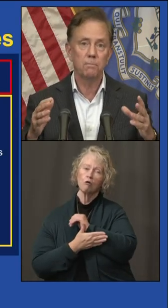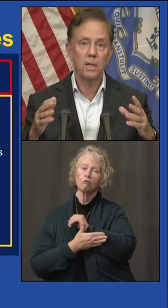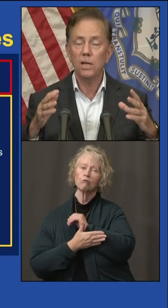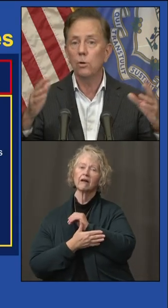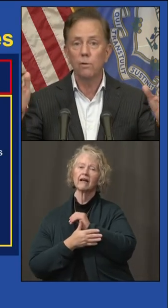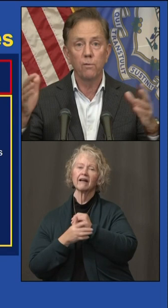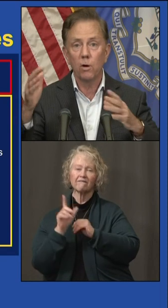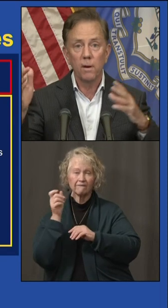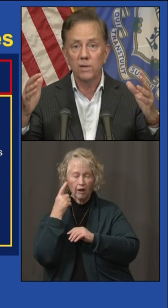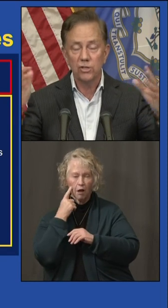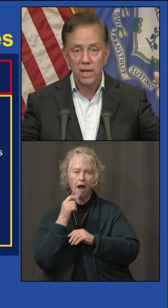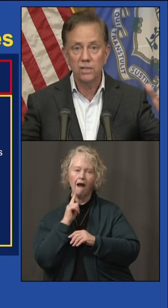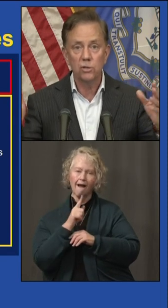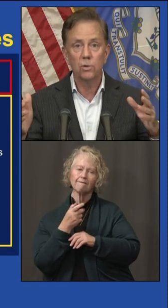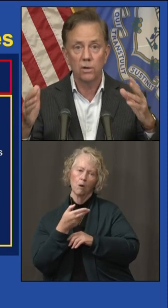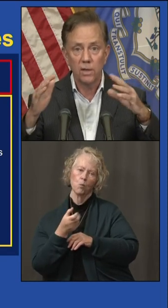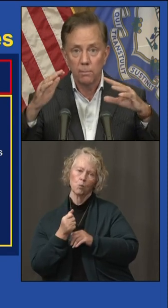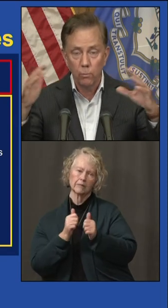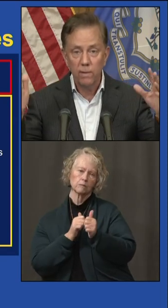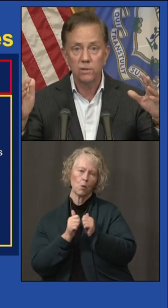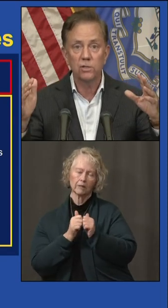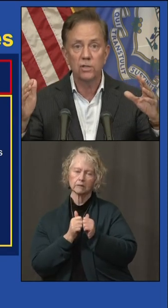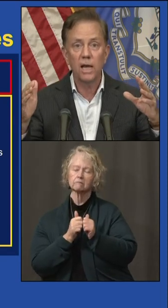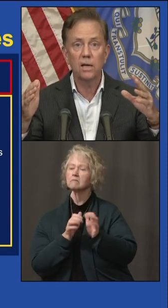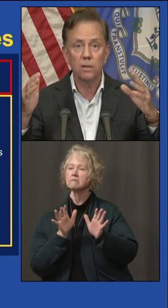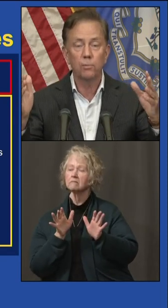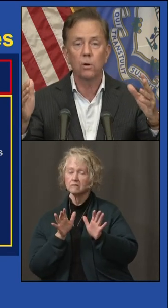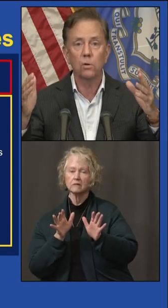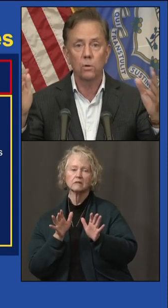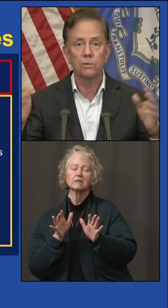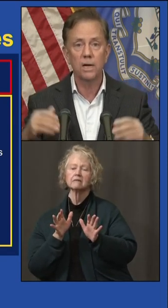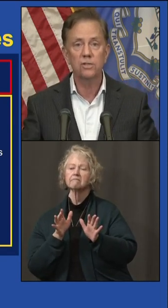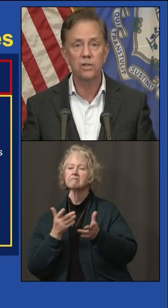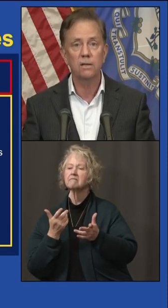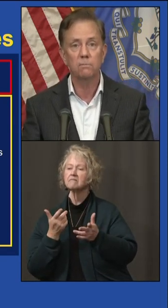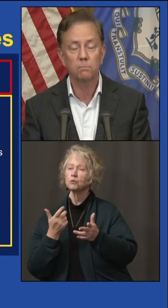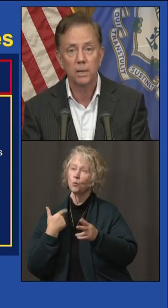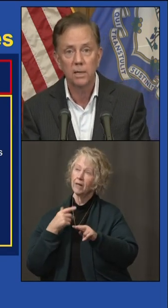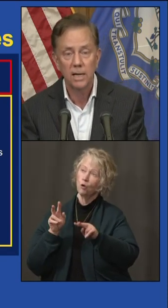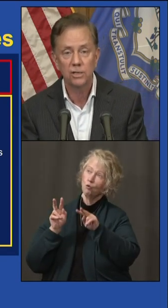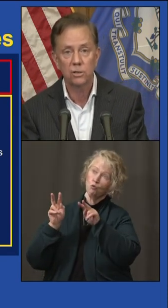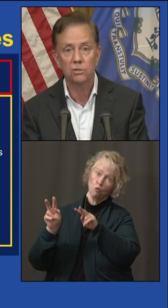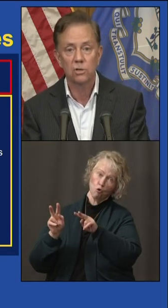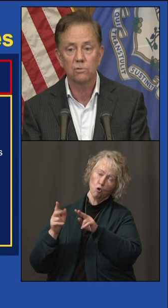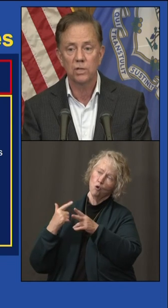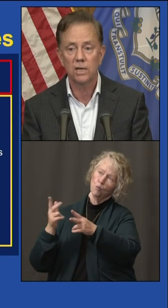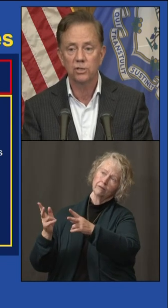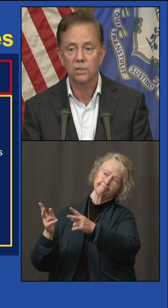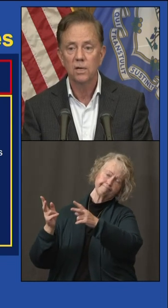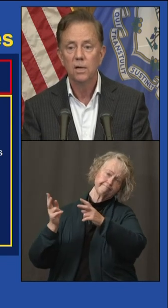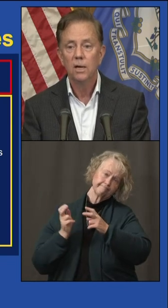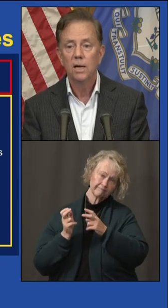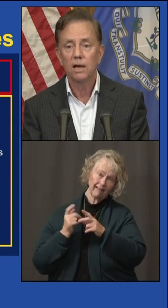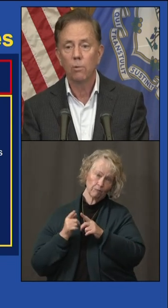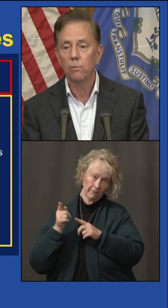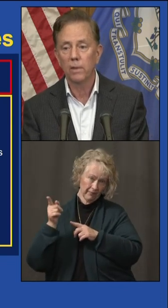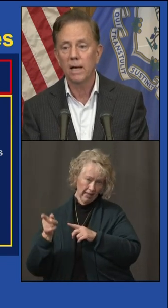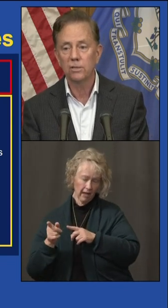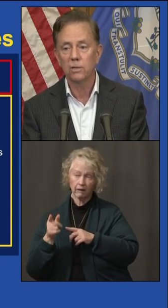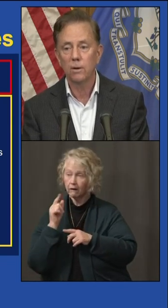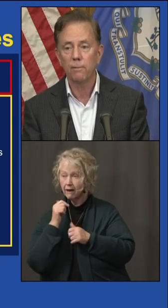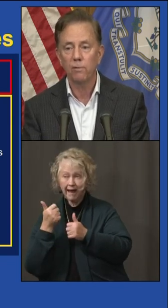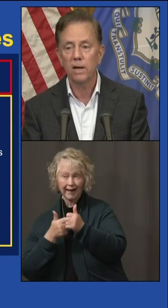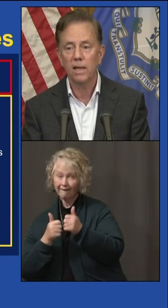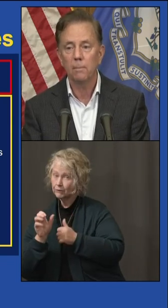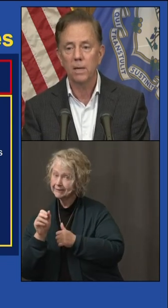this is not uniform. Every state's doing their thing. But we've just taken the protocols set by the National Association and run